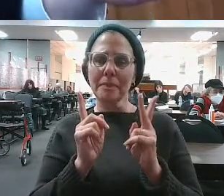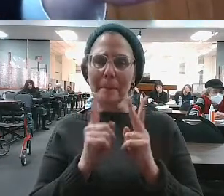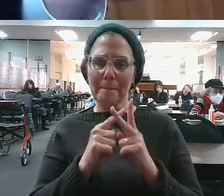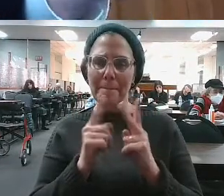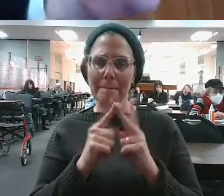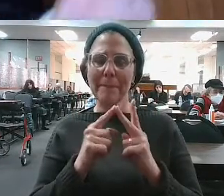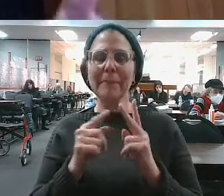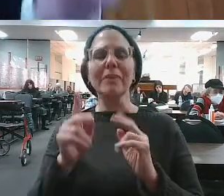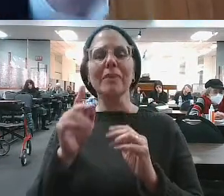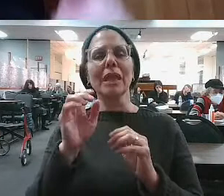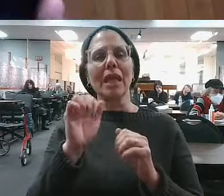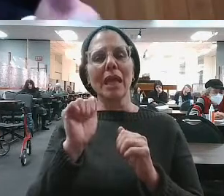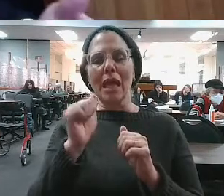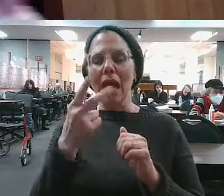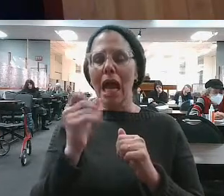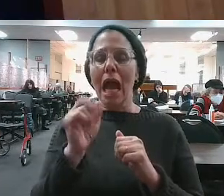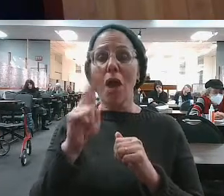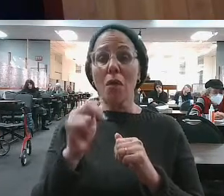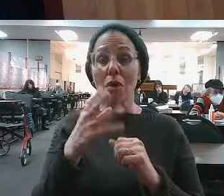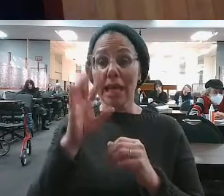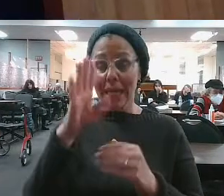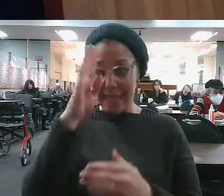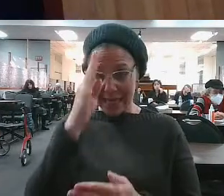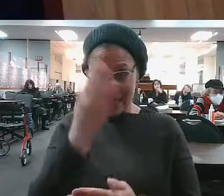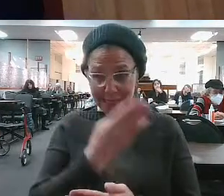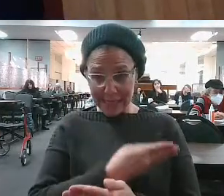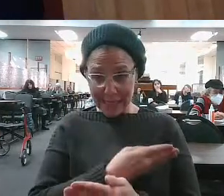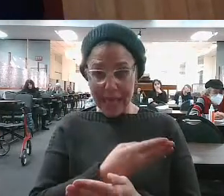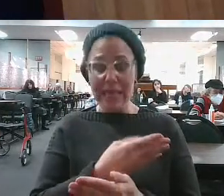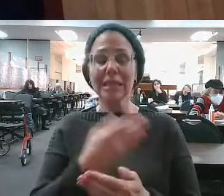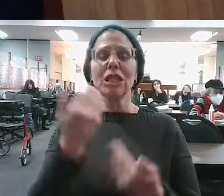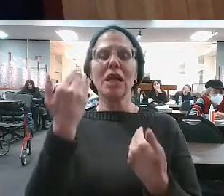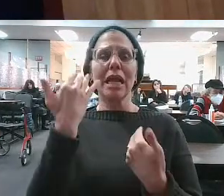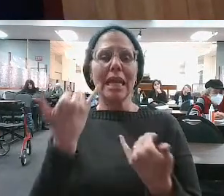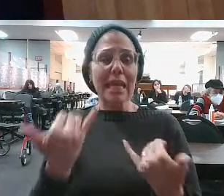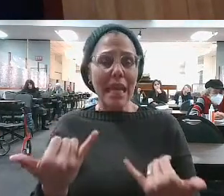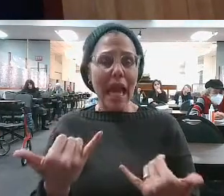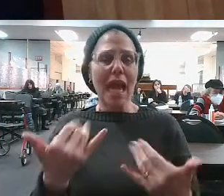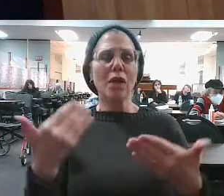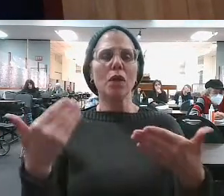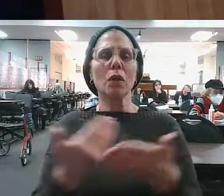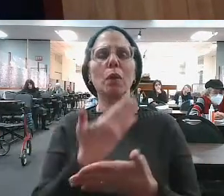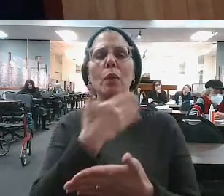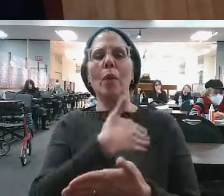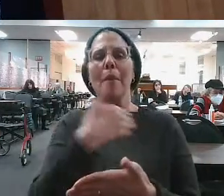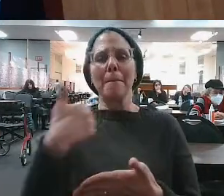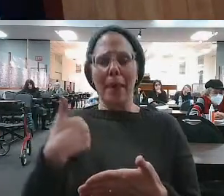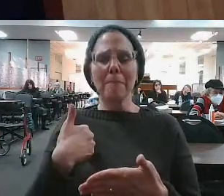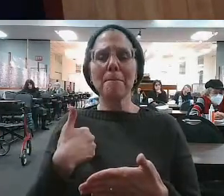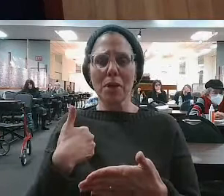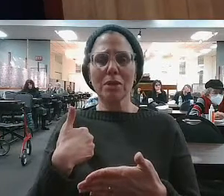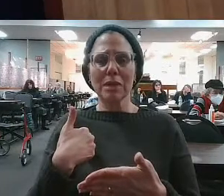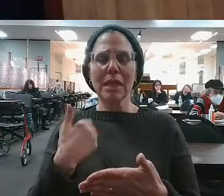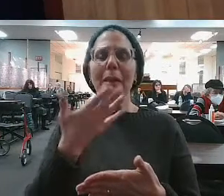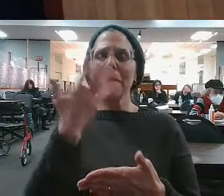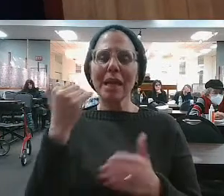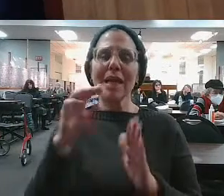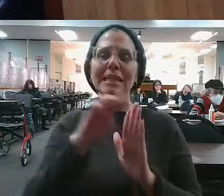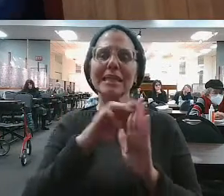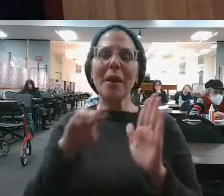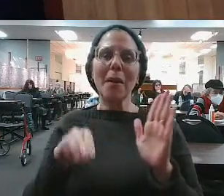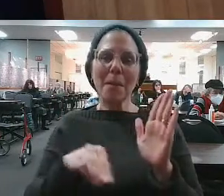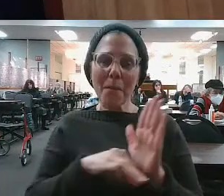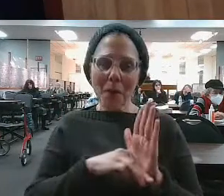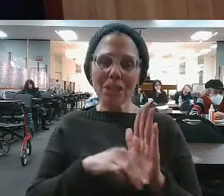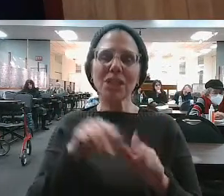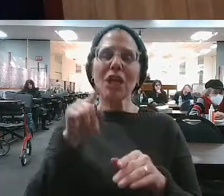instructions. Aaron and his sons are only inducted into the Kahuna. How? Because Moshe, you